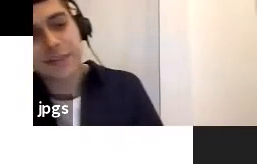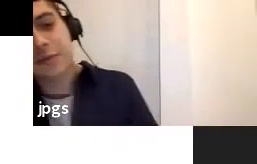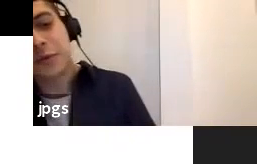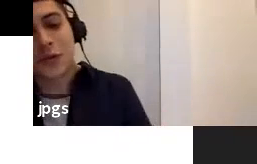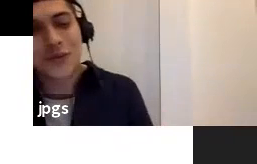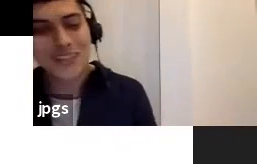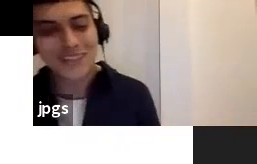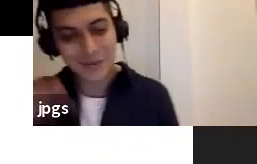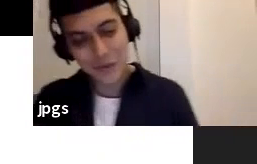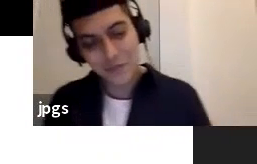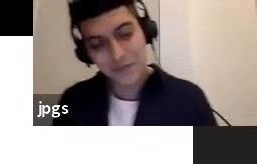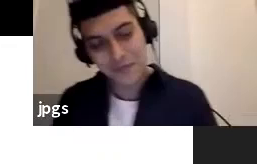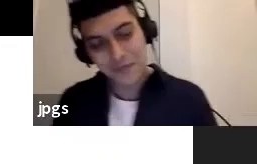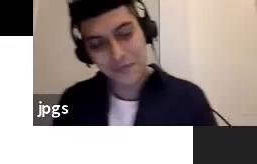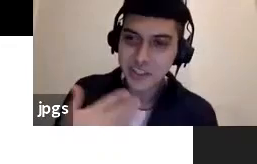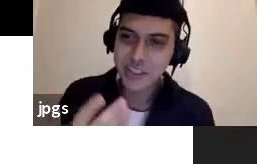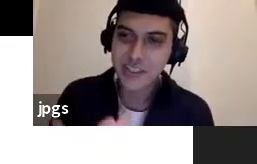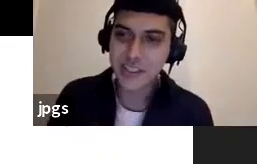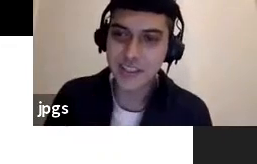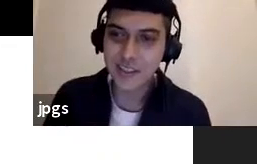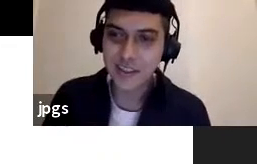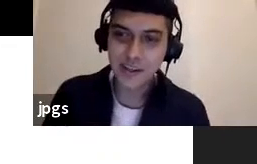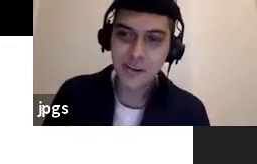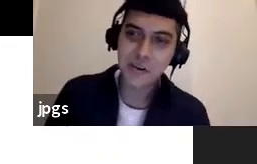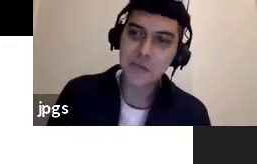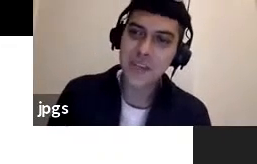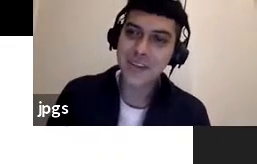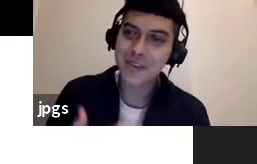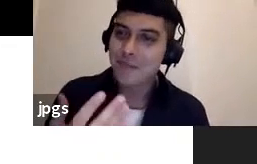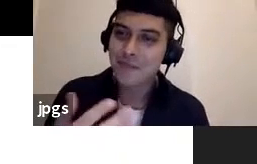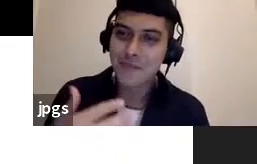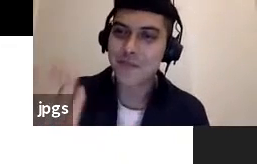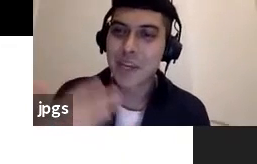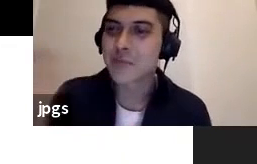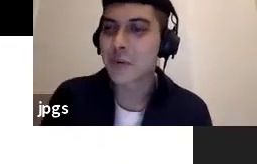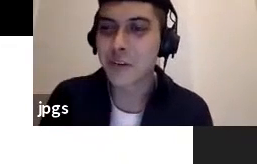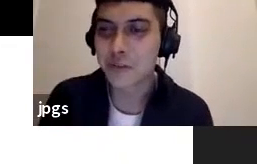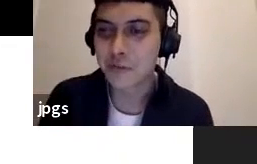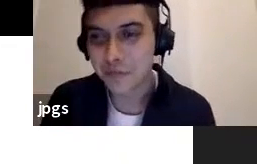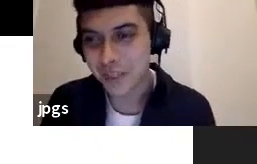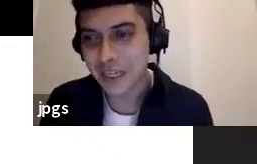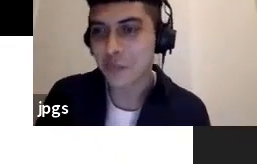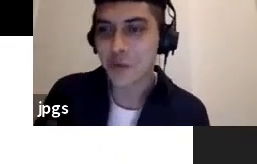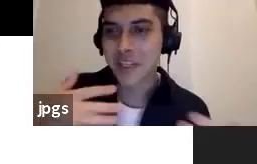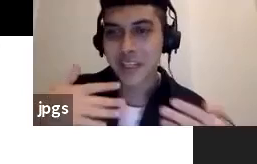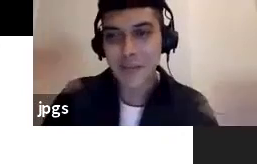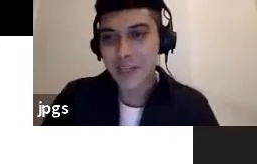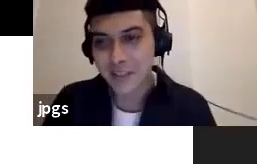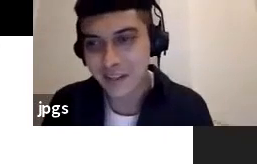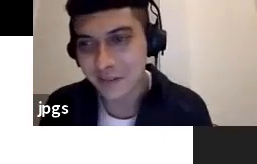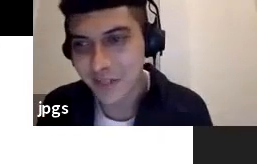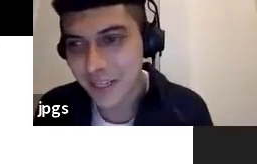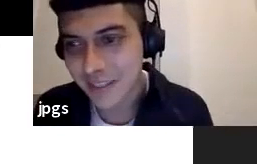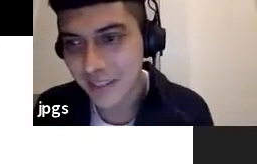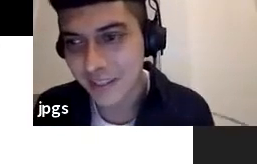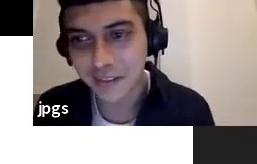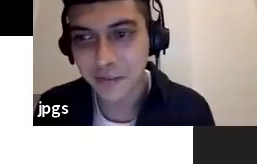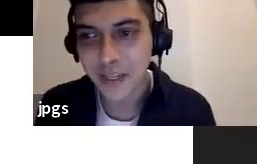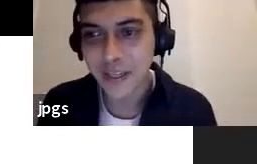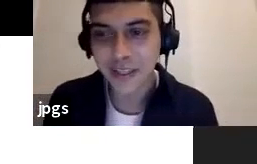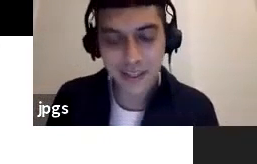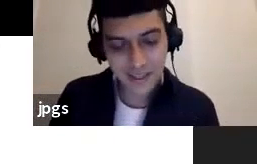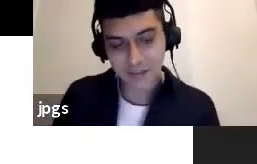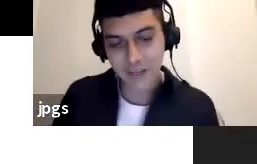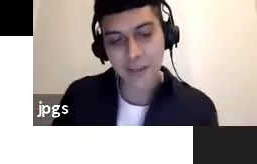uh to to the table uh considering that colombia makes proud of exporting many telenovelas